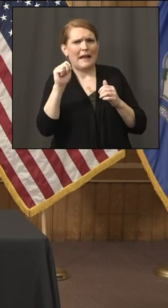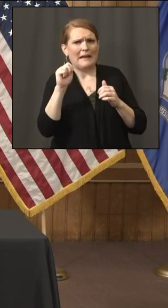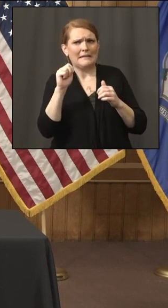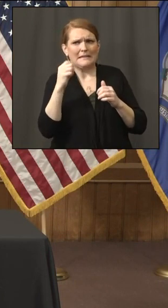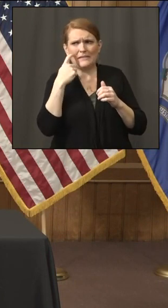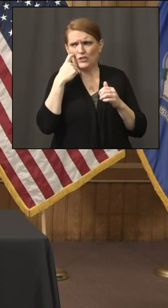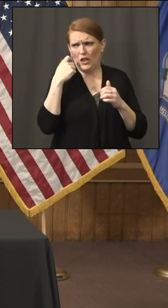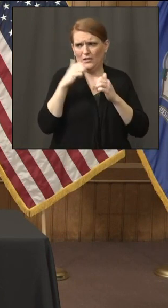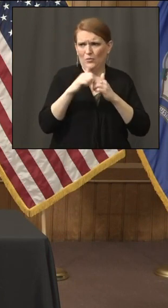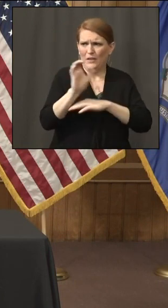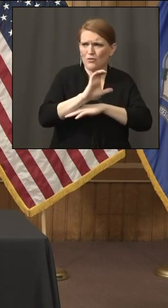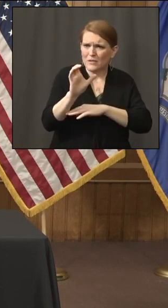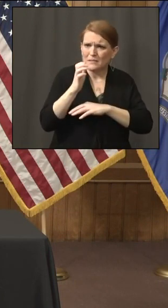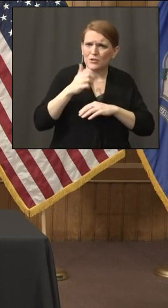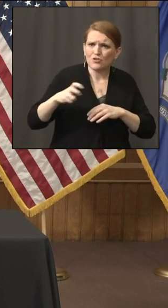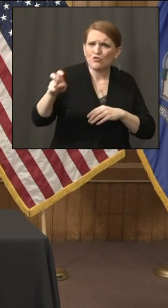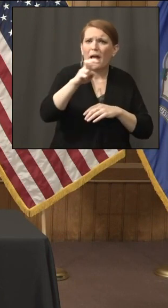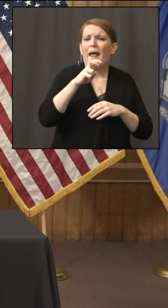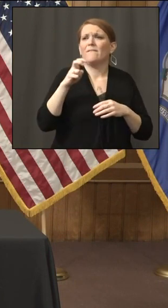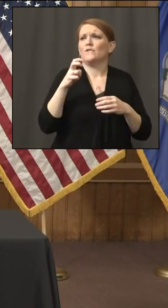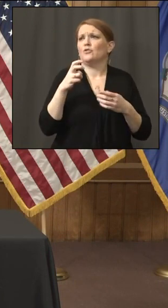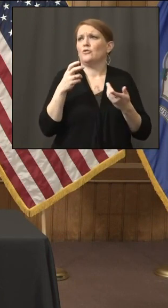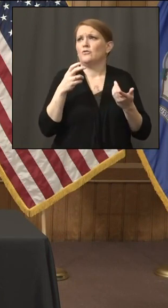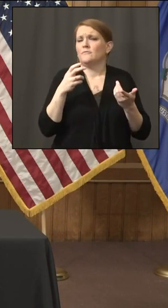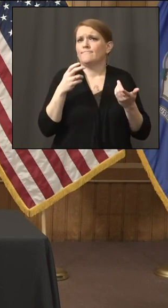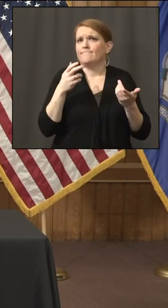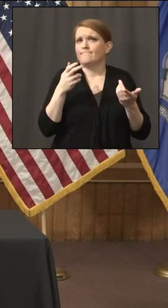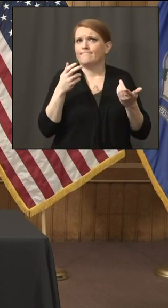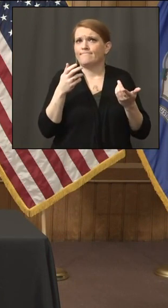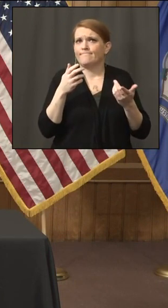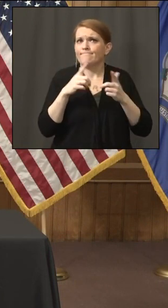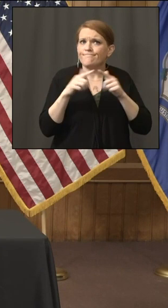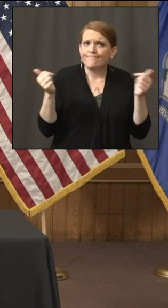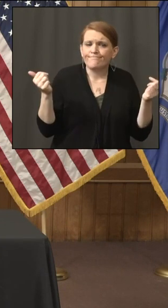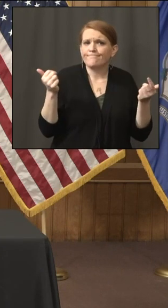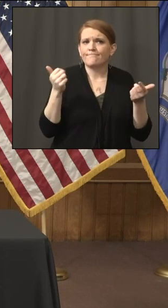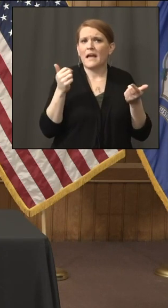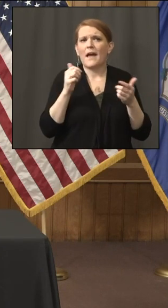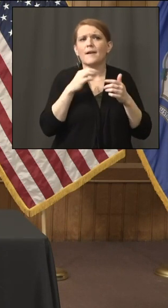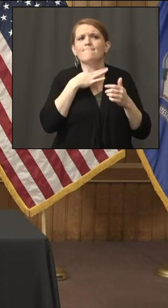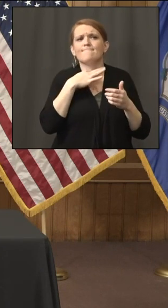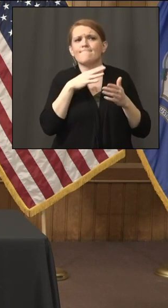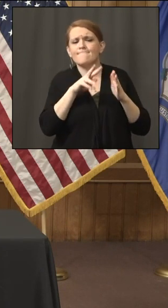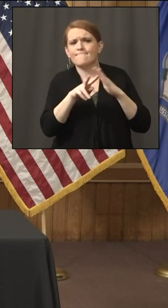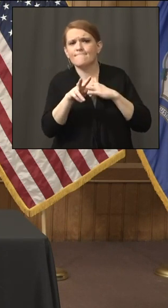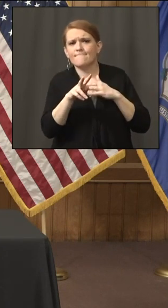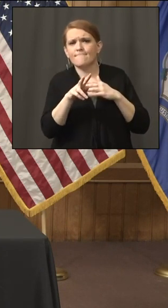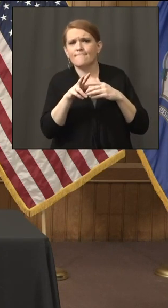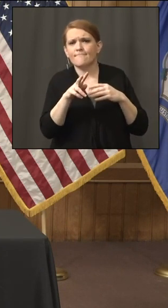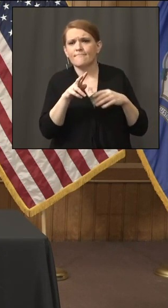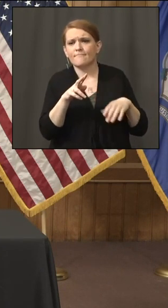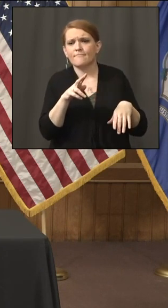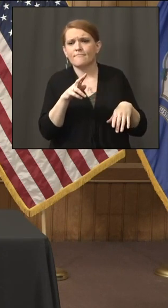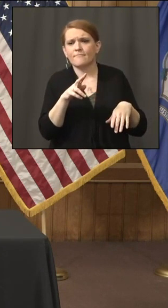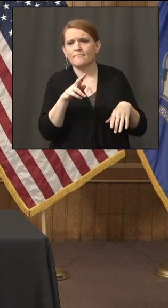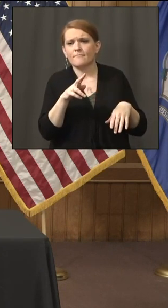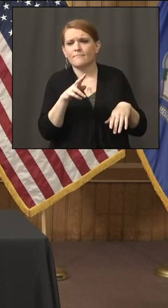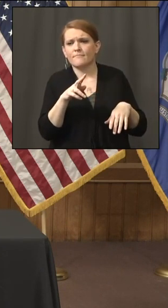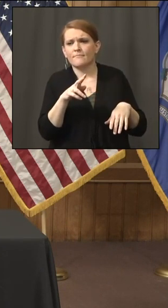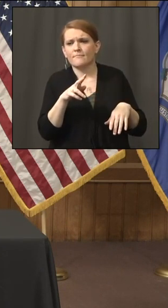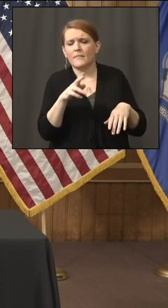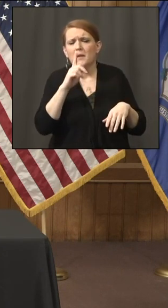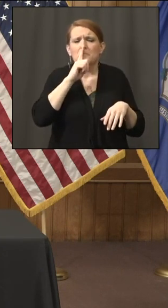looked like, not necessarily here, but